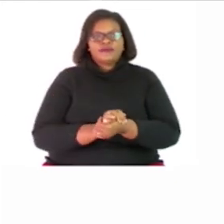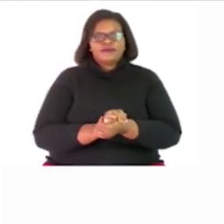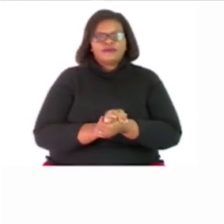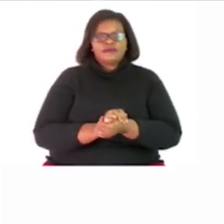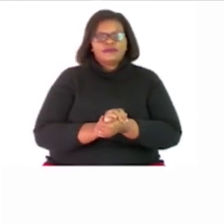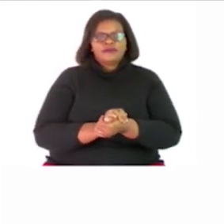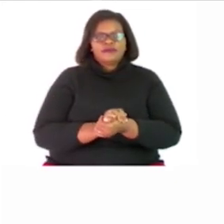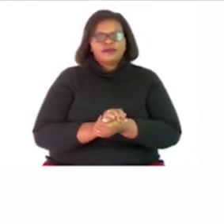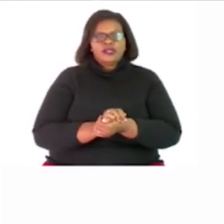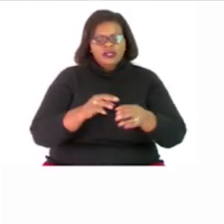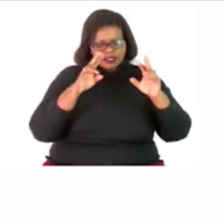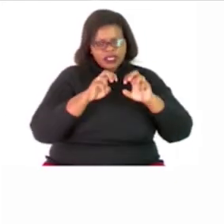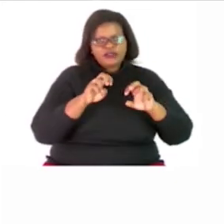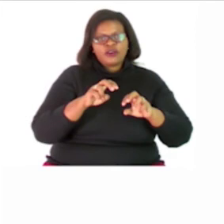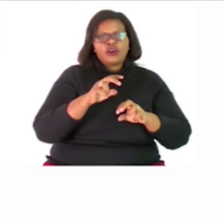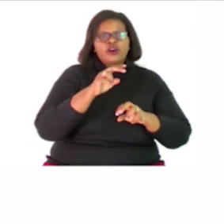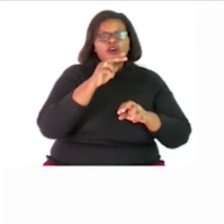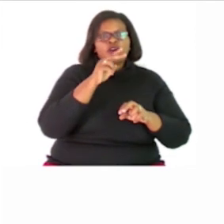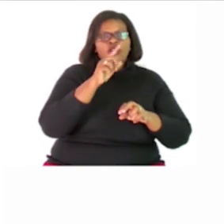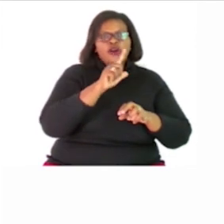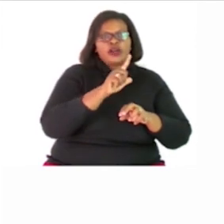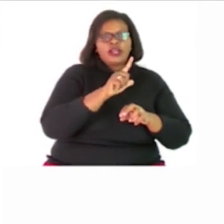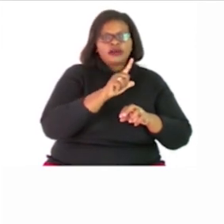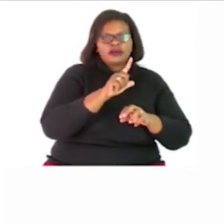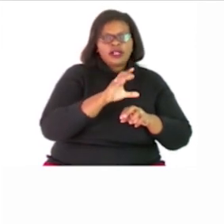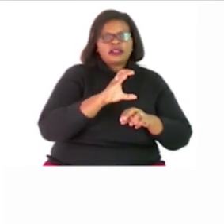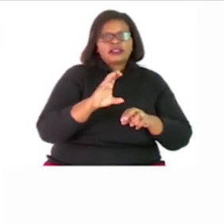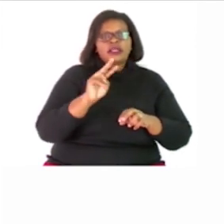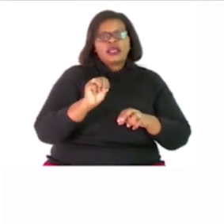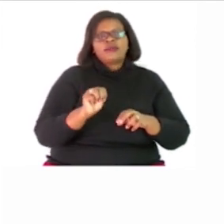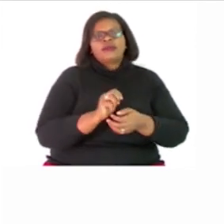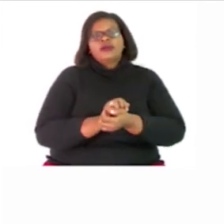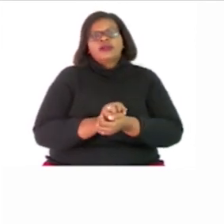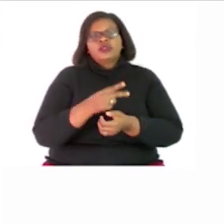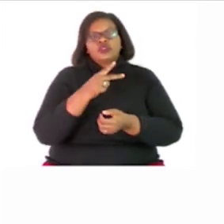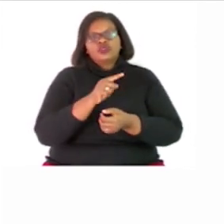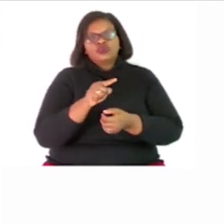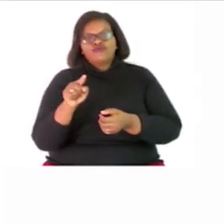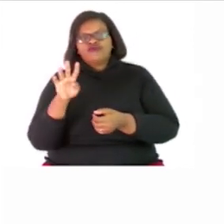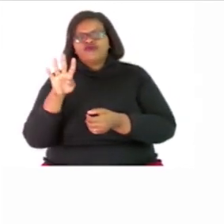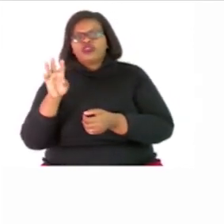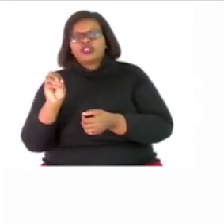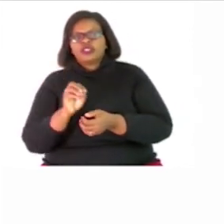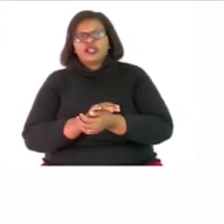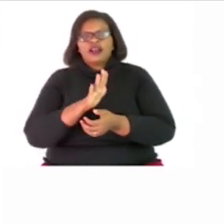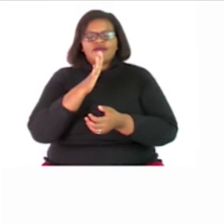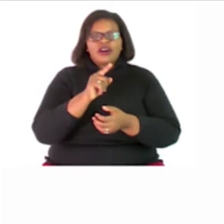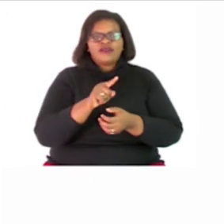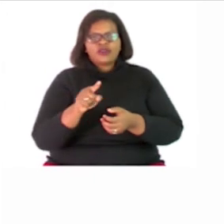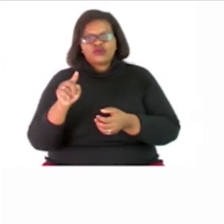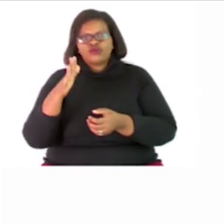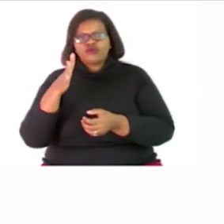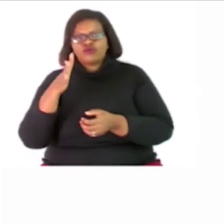so we have to find the multiples of two up to forty five up to forty and the multiples of six up